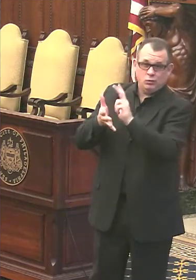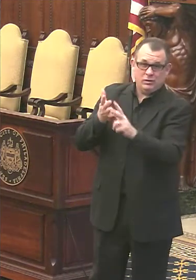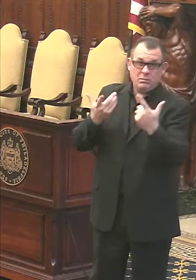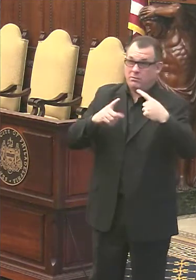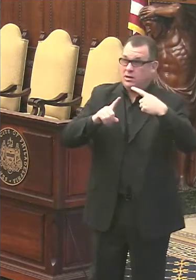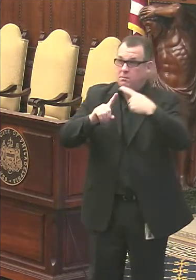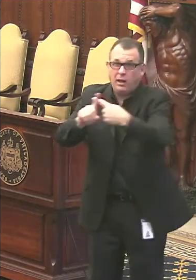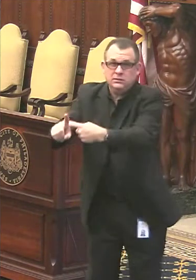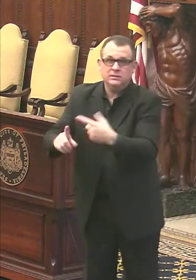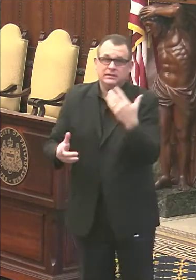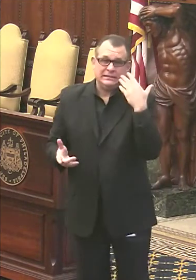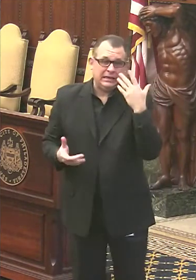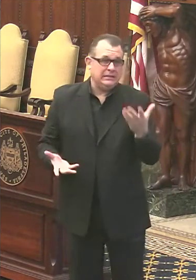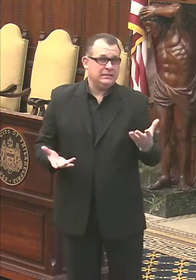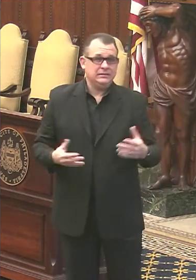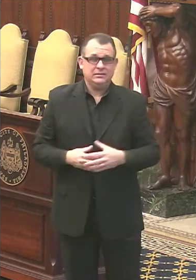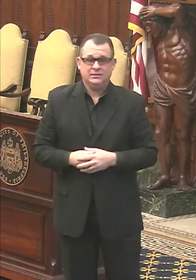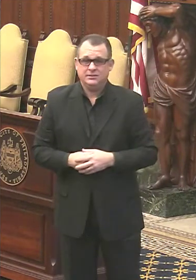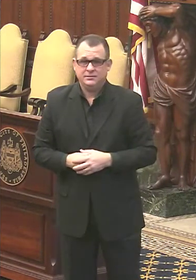there in 1B.